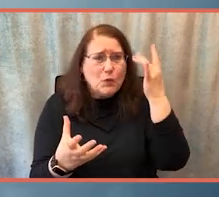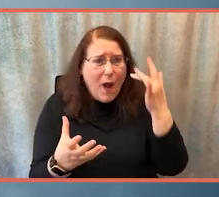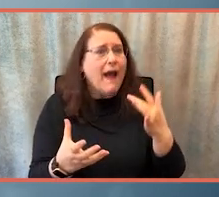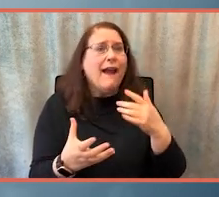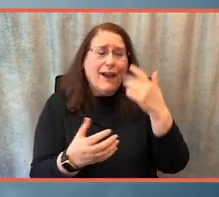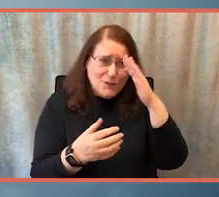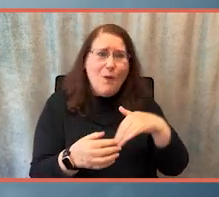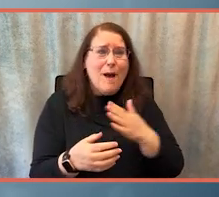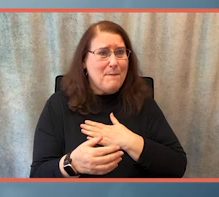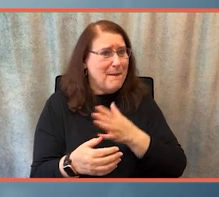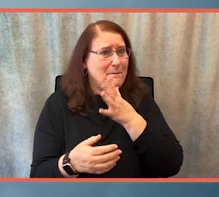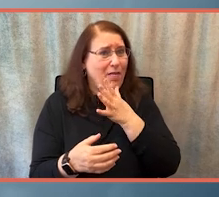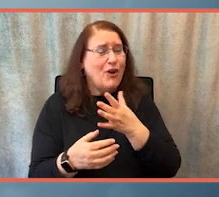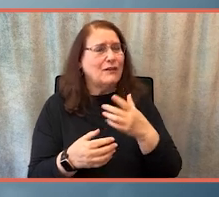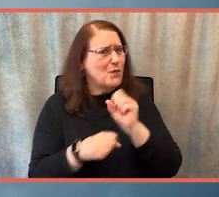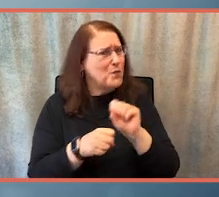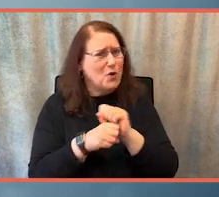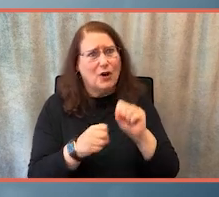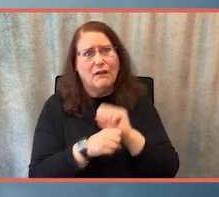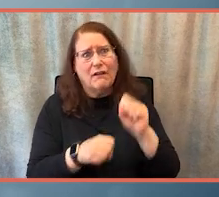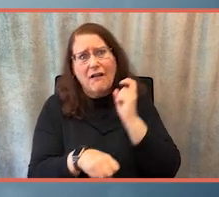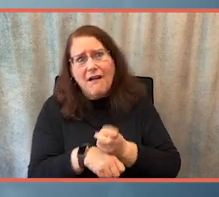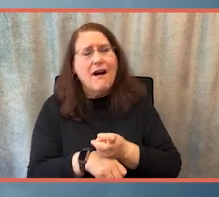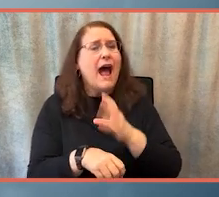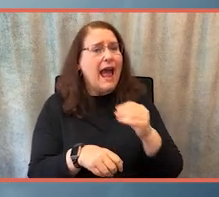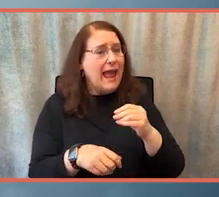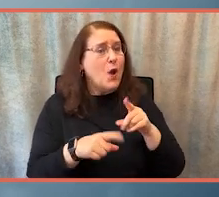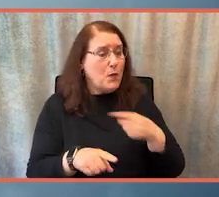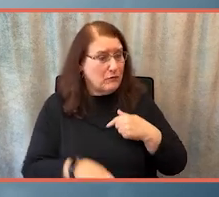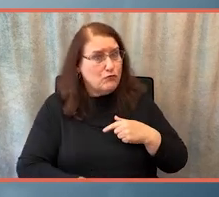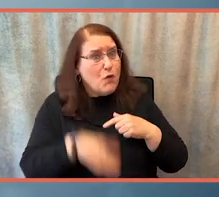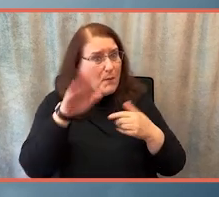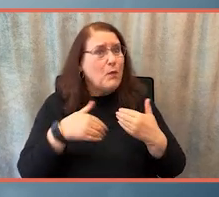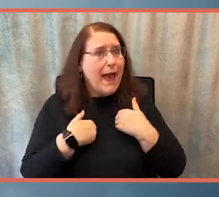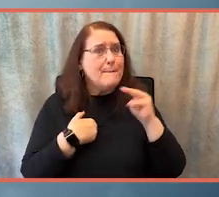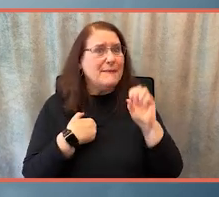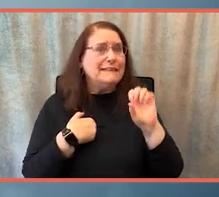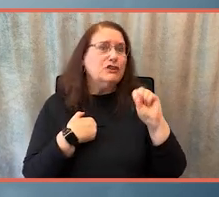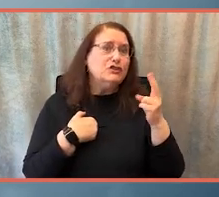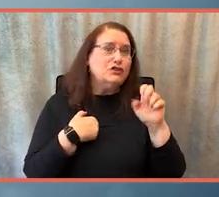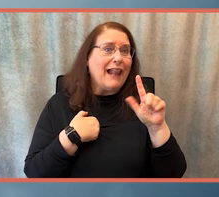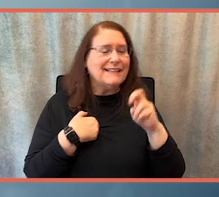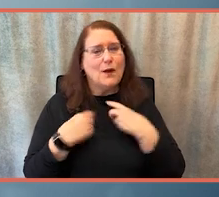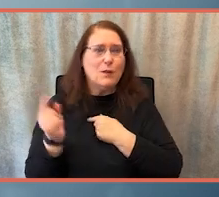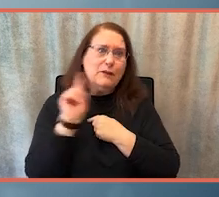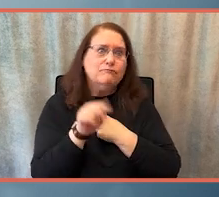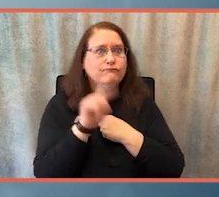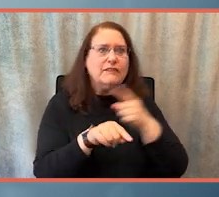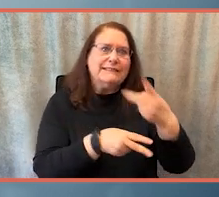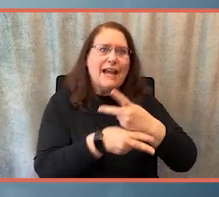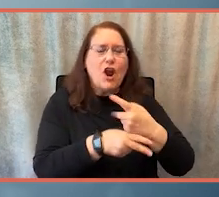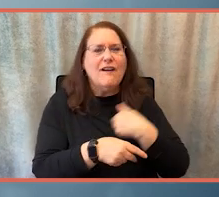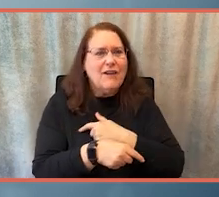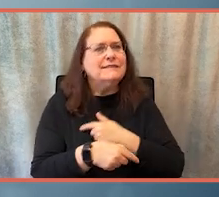call our second mother, who basically that's where we would go, Ms. Shelton. That's where we would go. And my mother would also say she could not have done